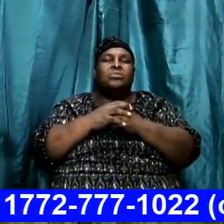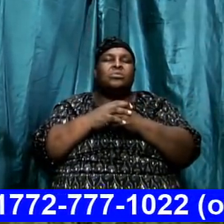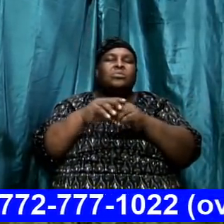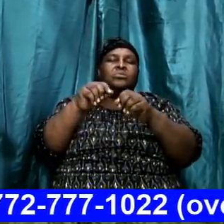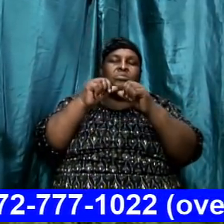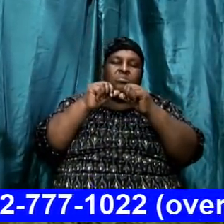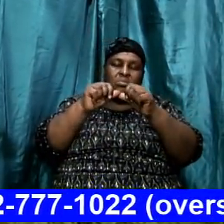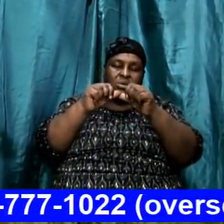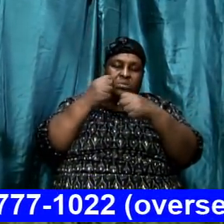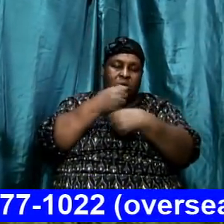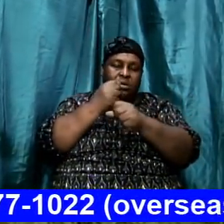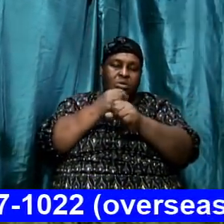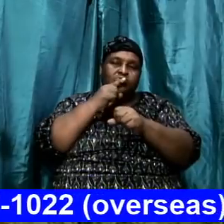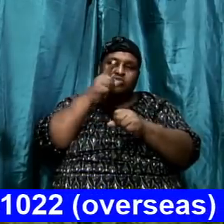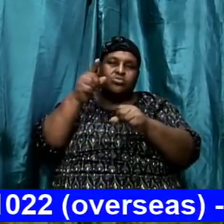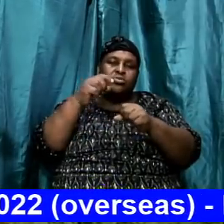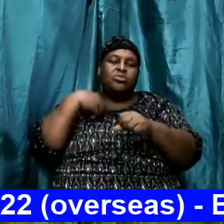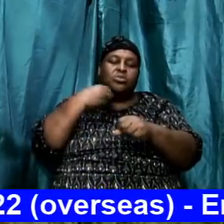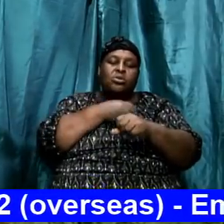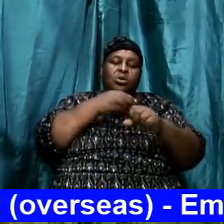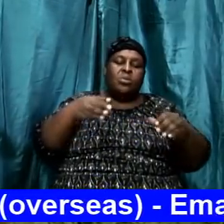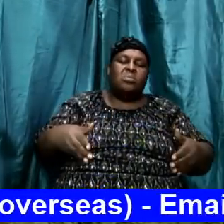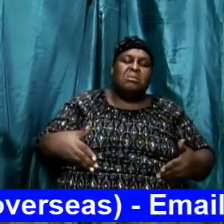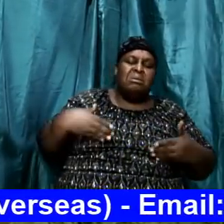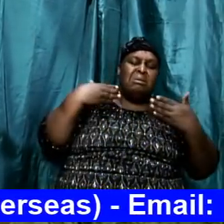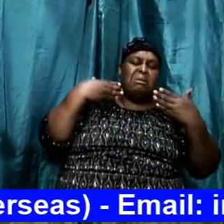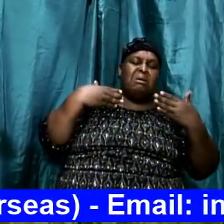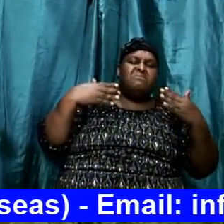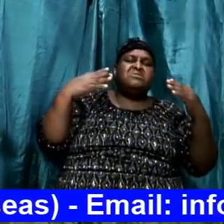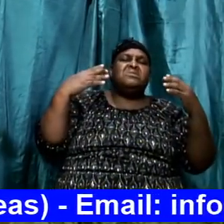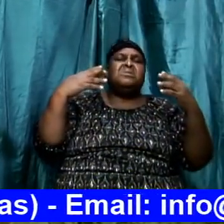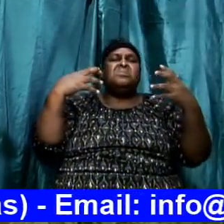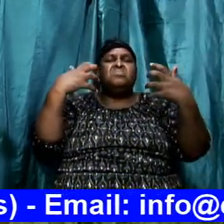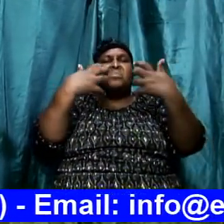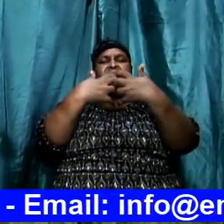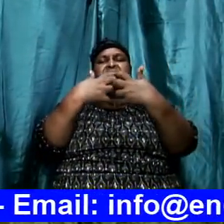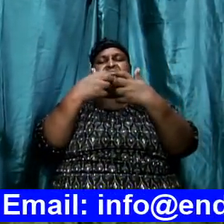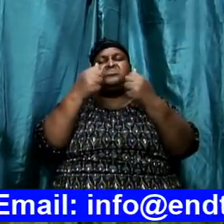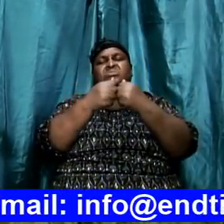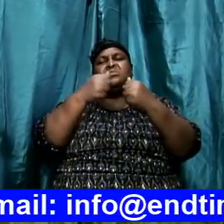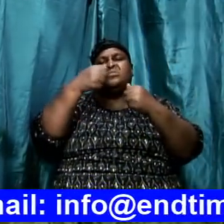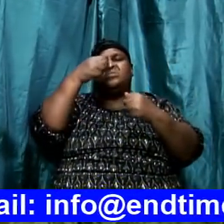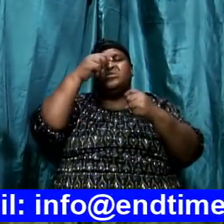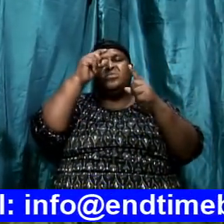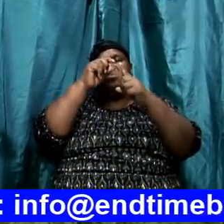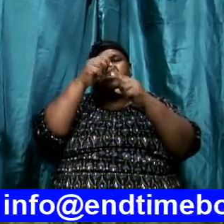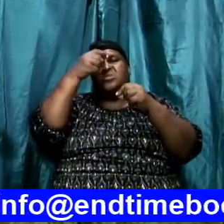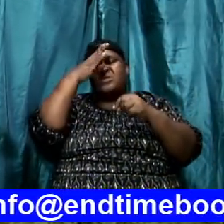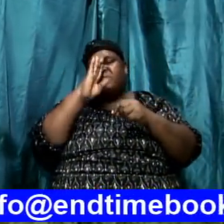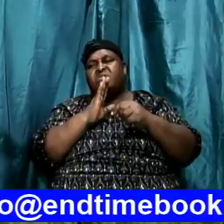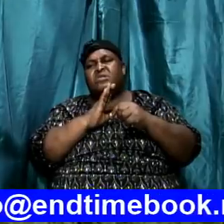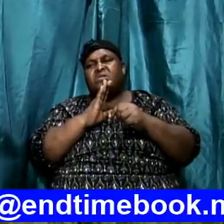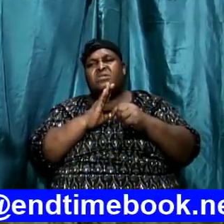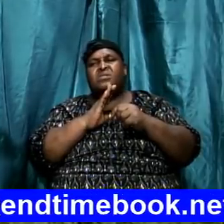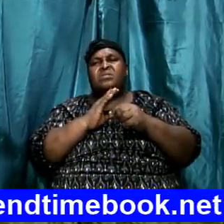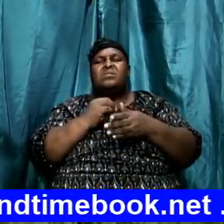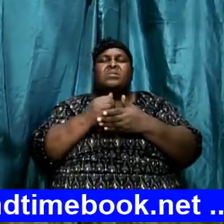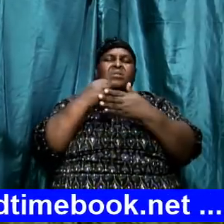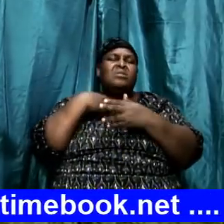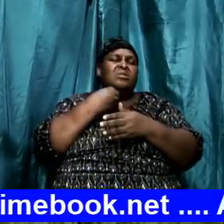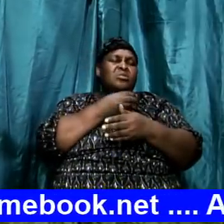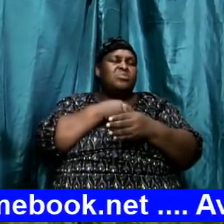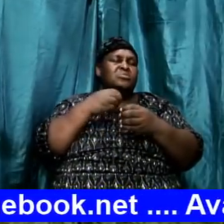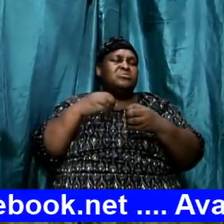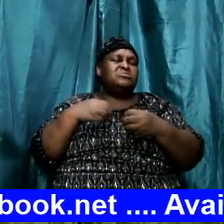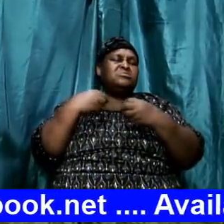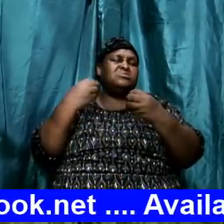on, we want to ensure that our lives mirrored up and matches up and is living according to what your Word says. Help us God, give